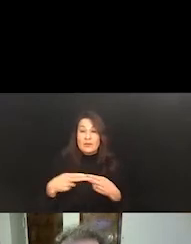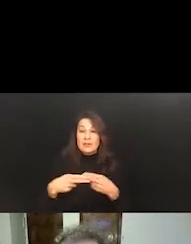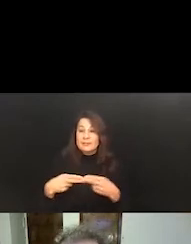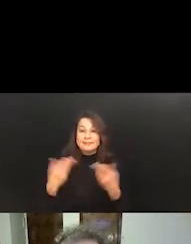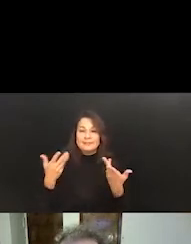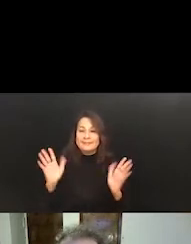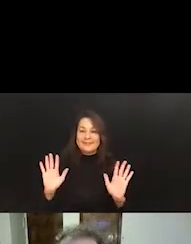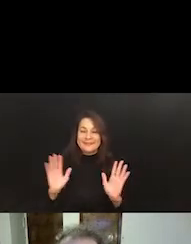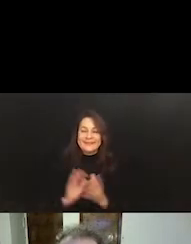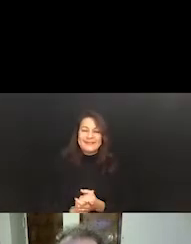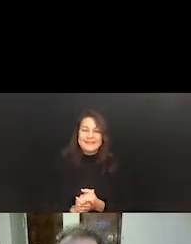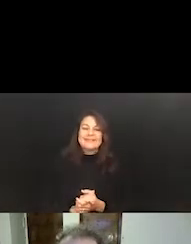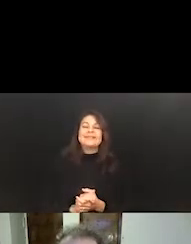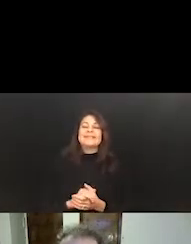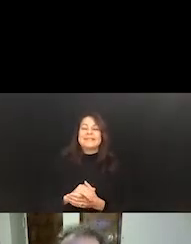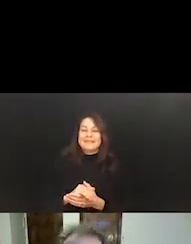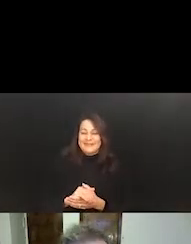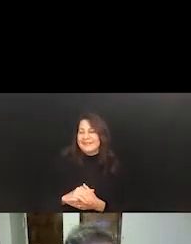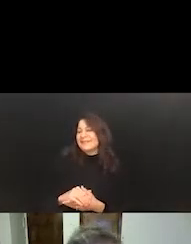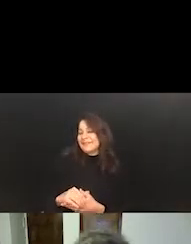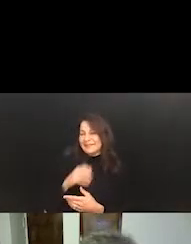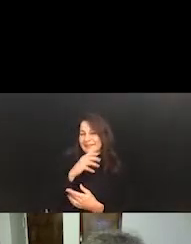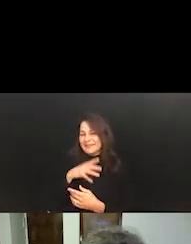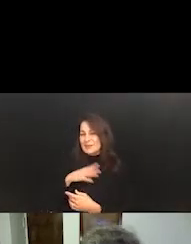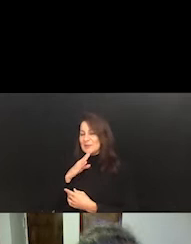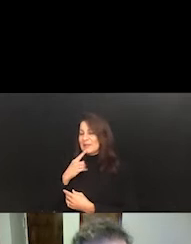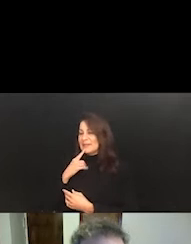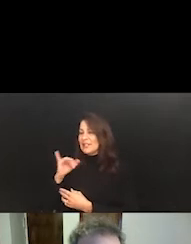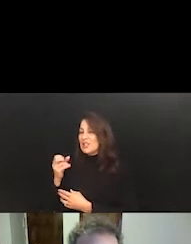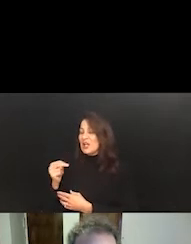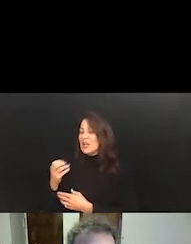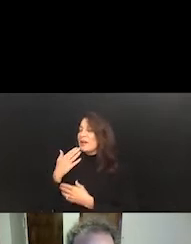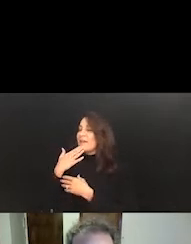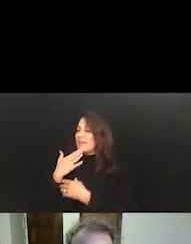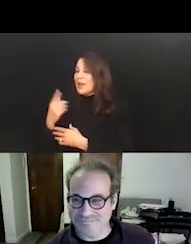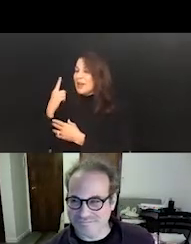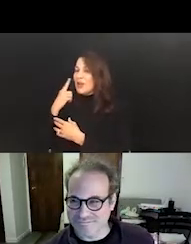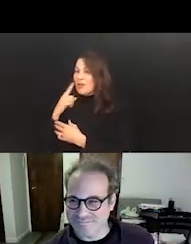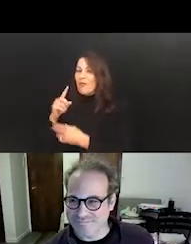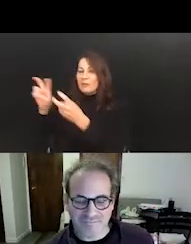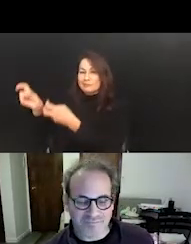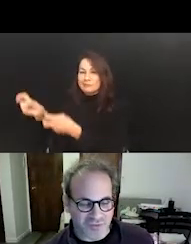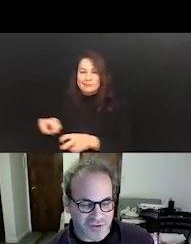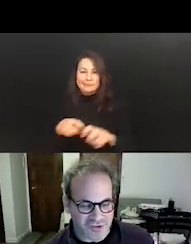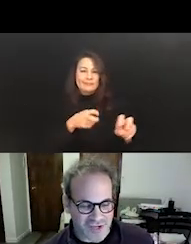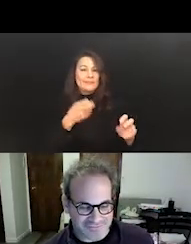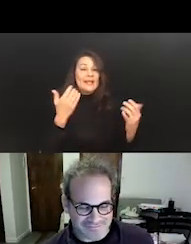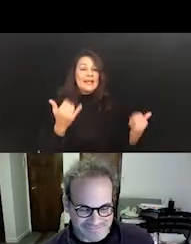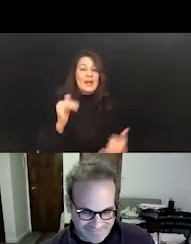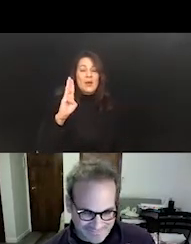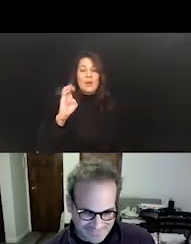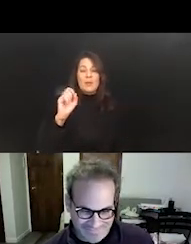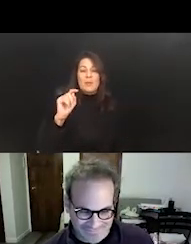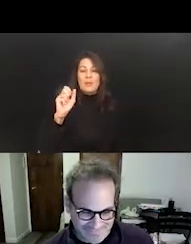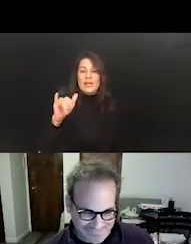Jonathan provides a perfect segue into Betsy's presentation. So